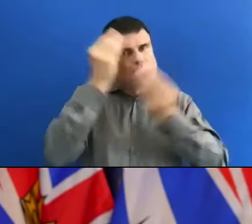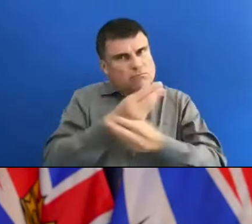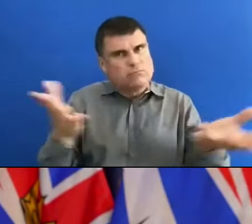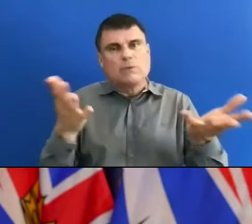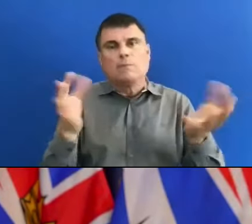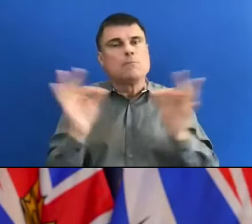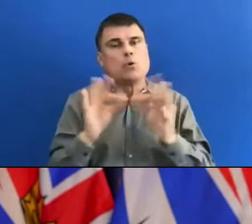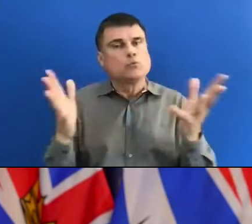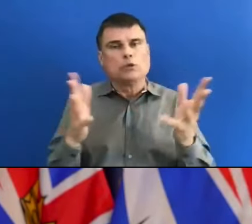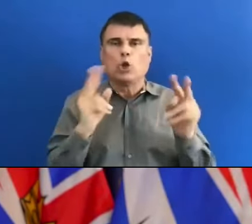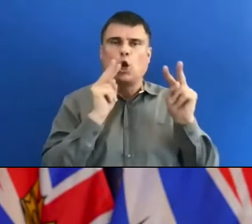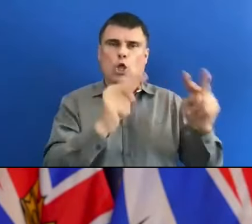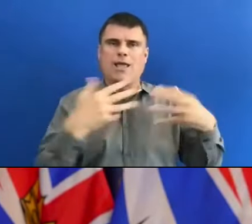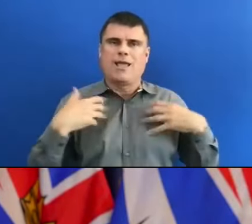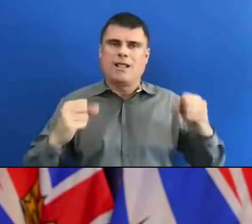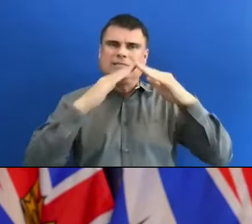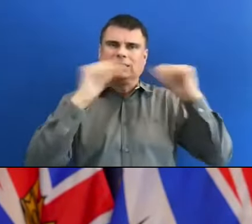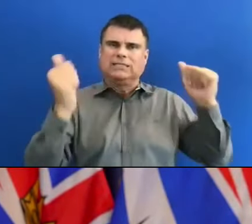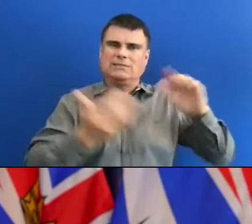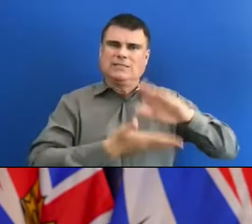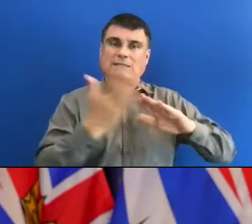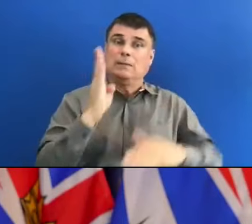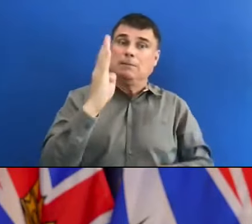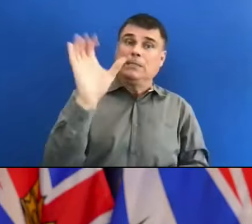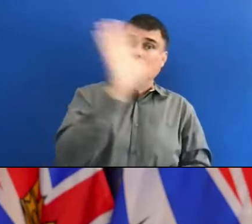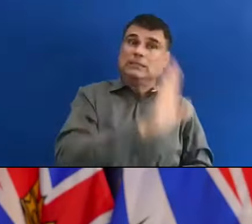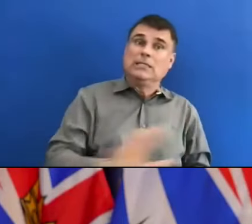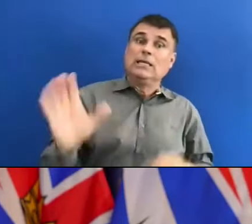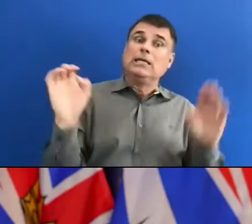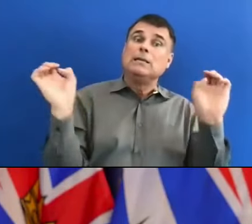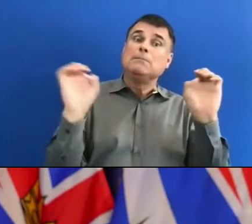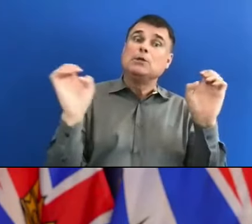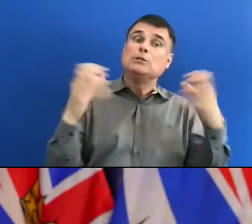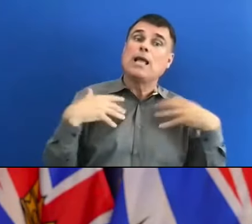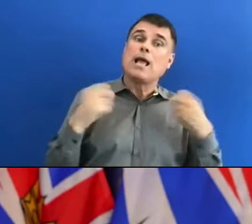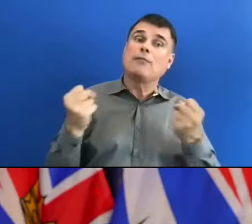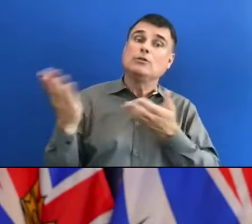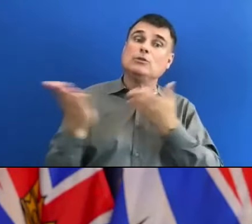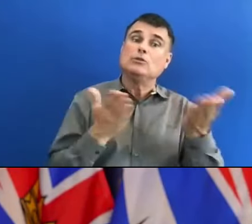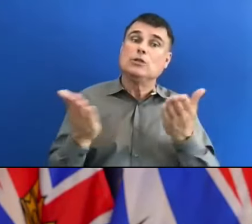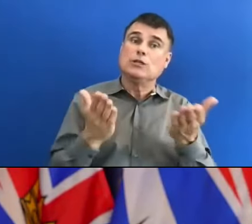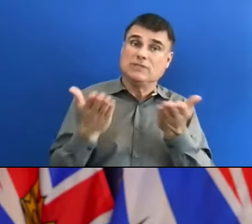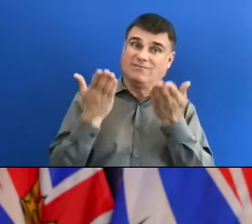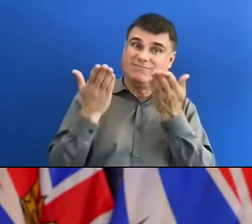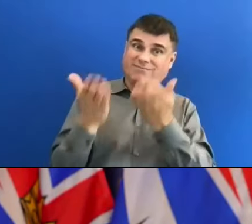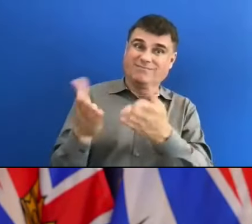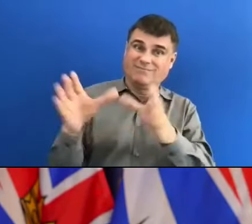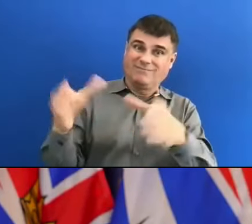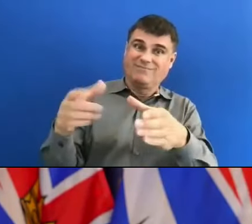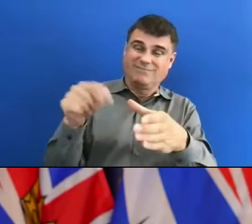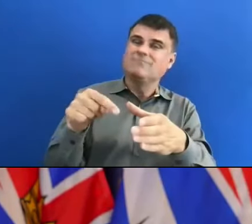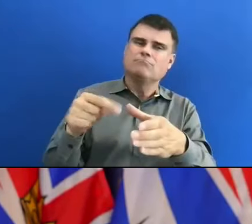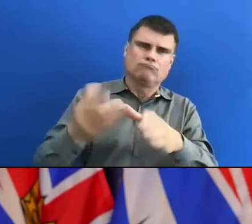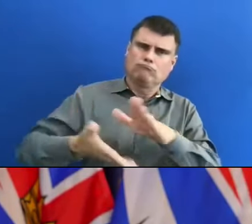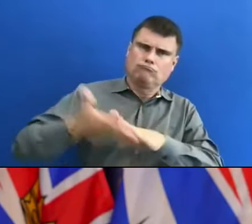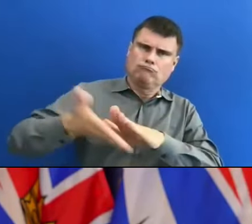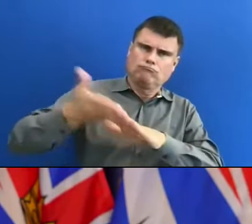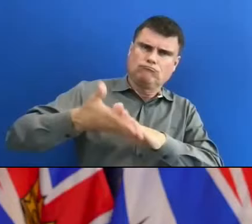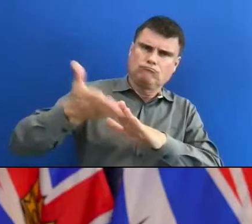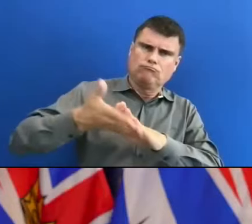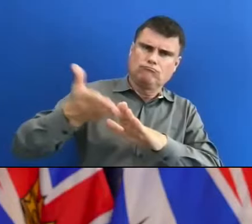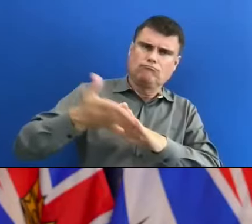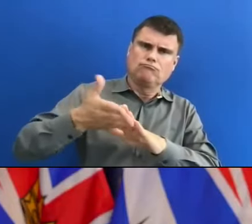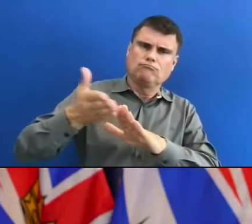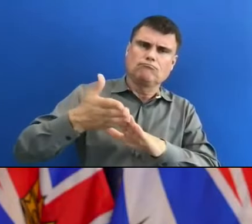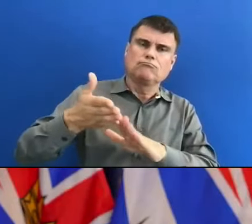what we have to do with BC emergency health services is to continue. And I believe on July 2nd